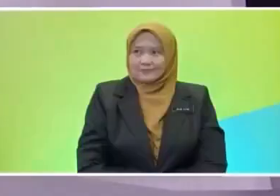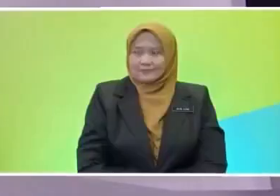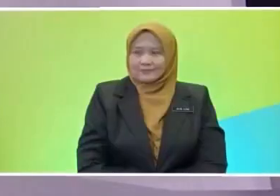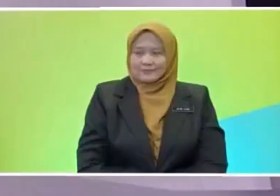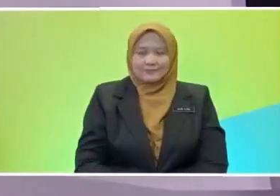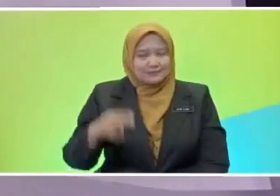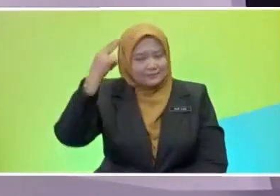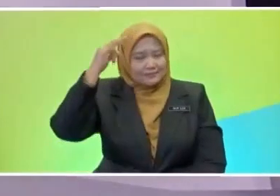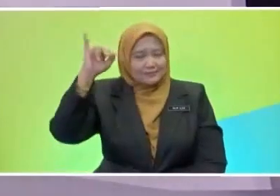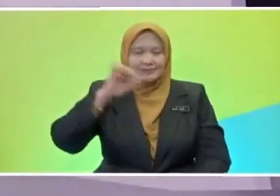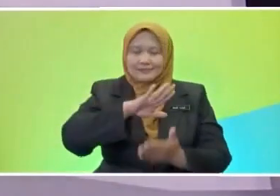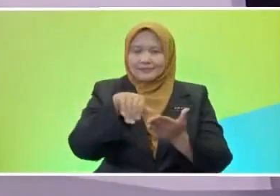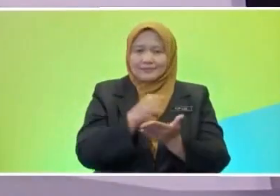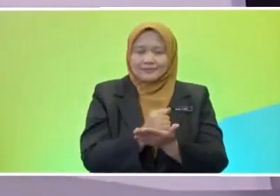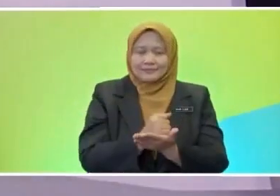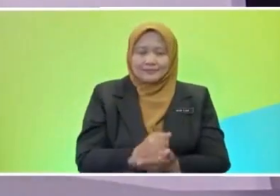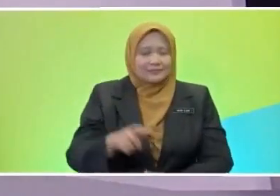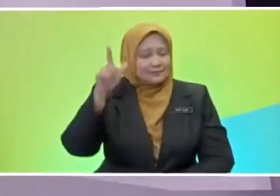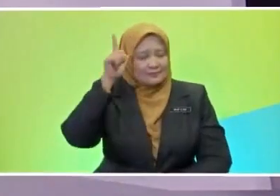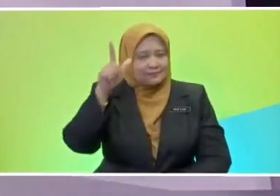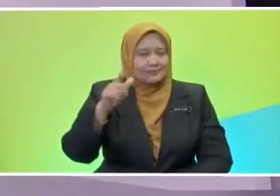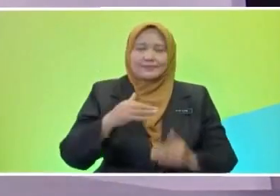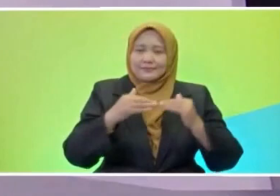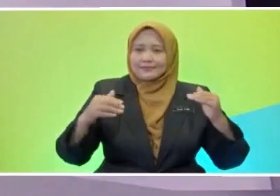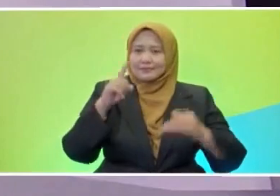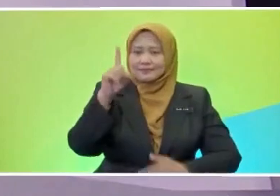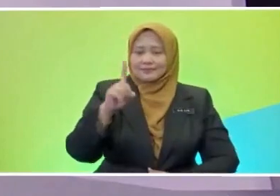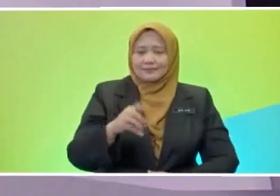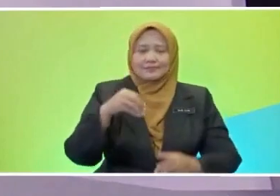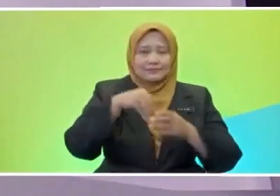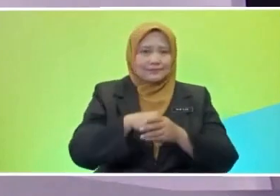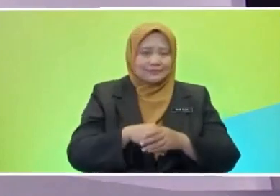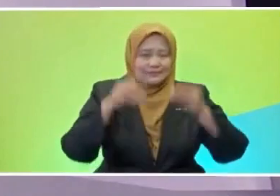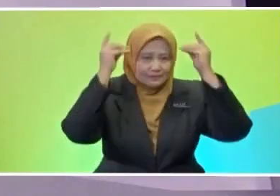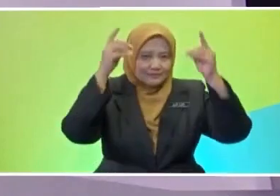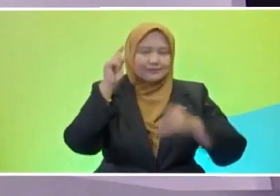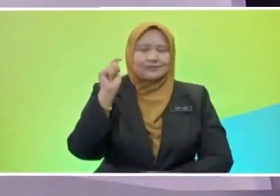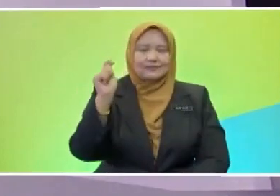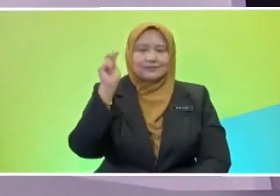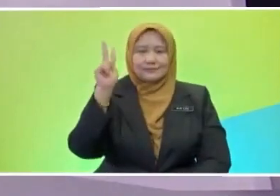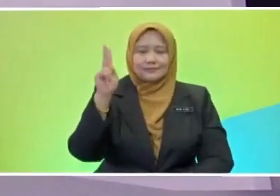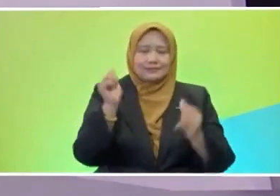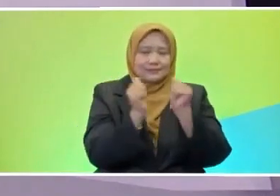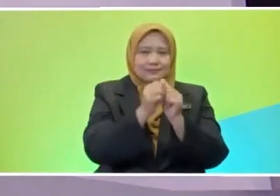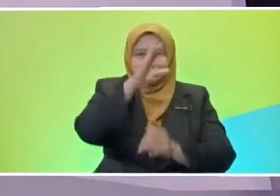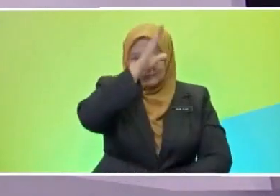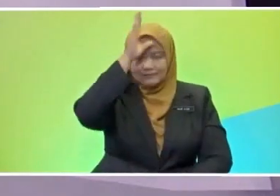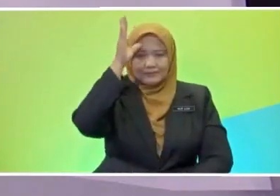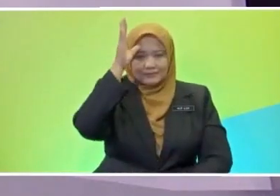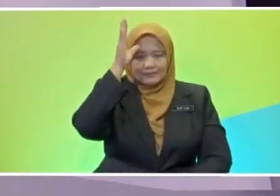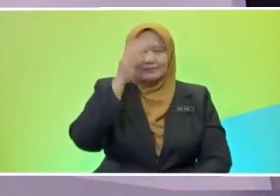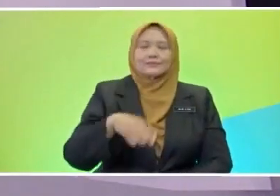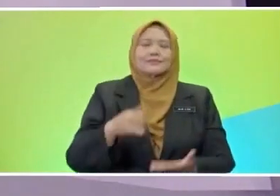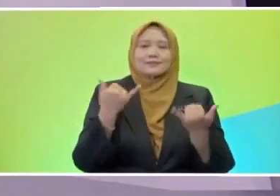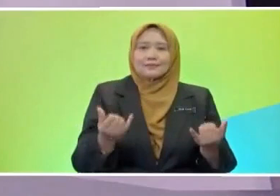Hi, You're watching Tahap 1 only on D-Day TV KPM with me, Chris MJ. And today, we are learning Bahasa